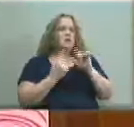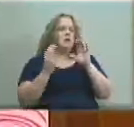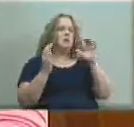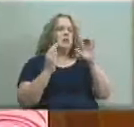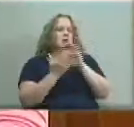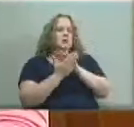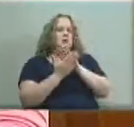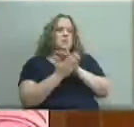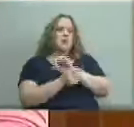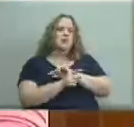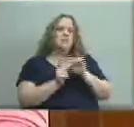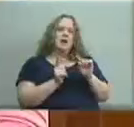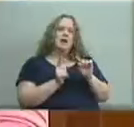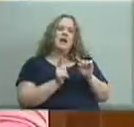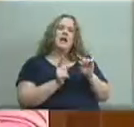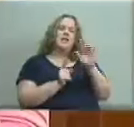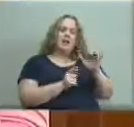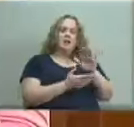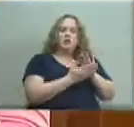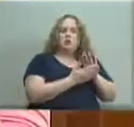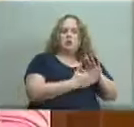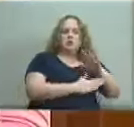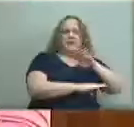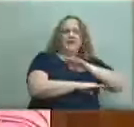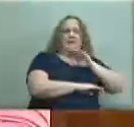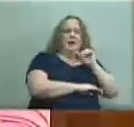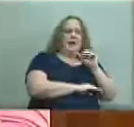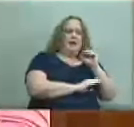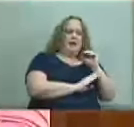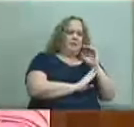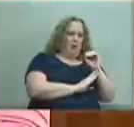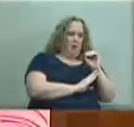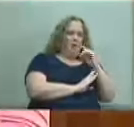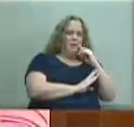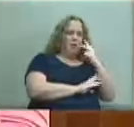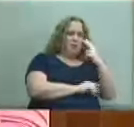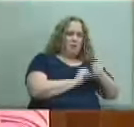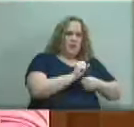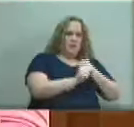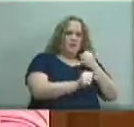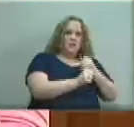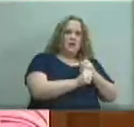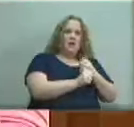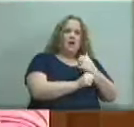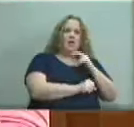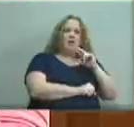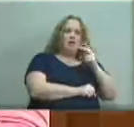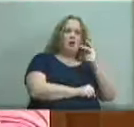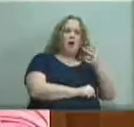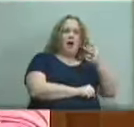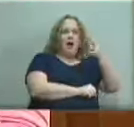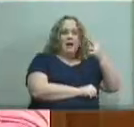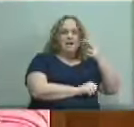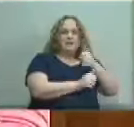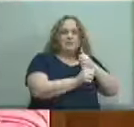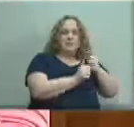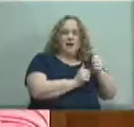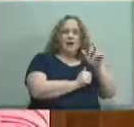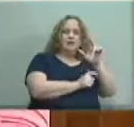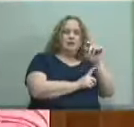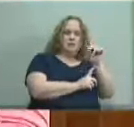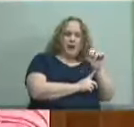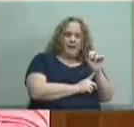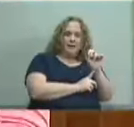has met amo for three years in a row they have the third highest pass rate in the district for ap tests last year they've flown an experiment on